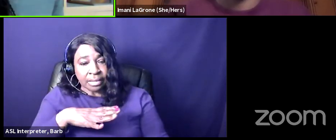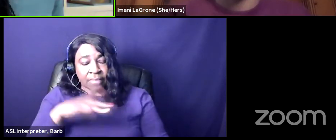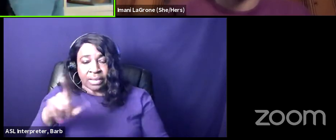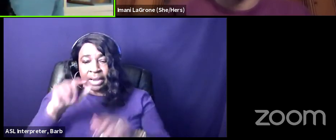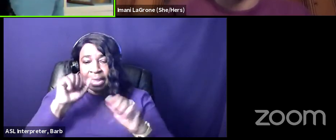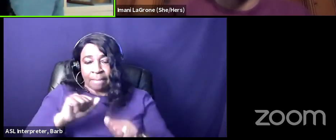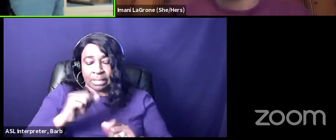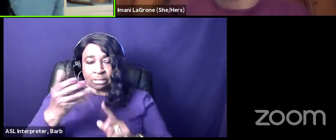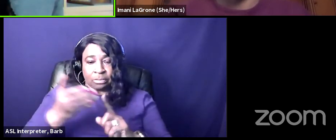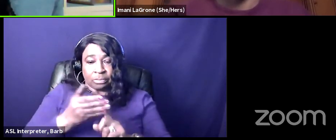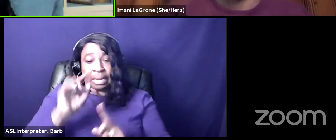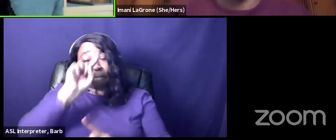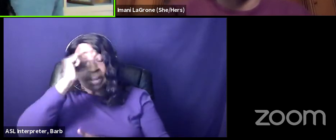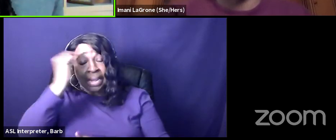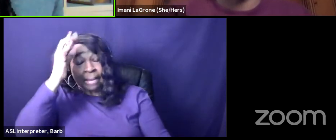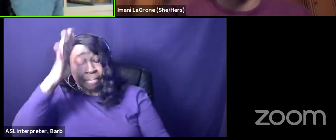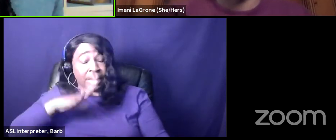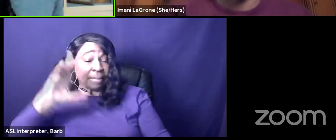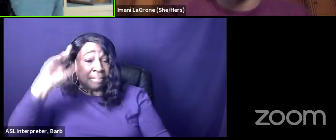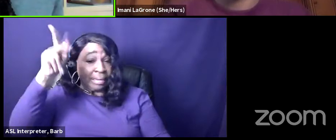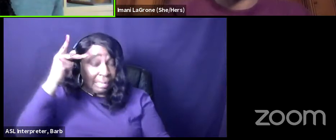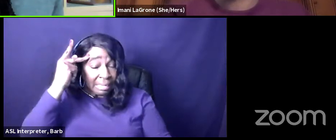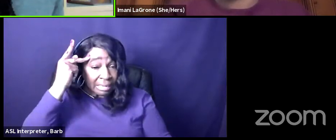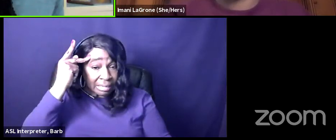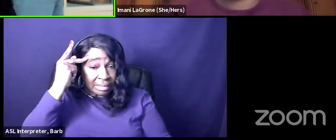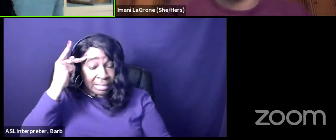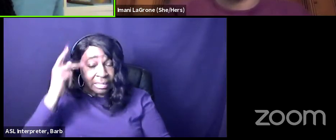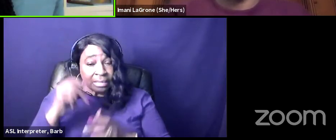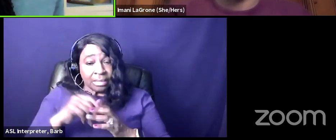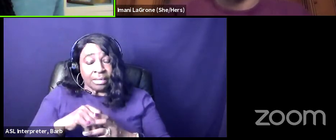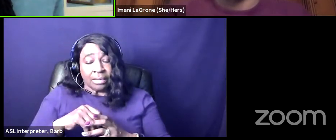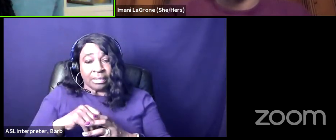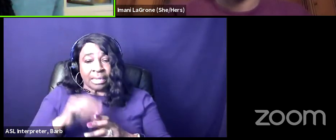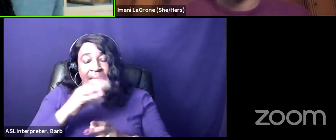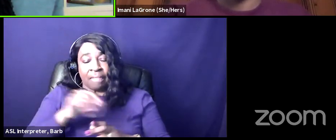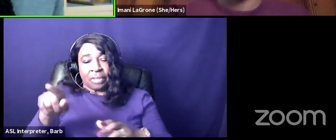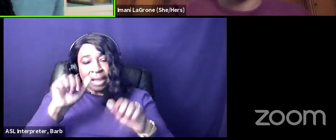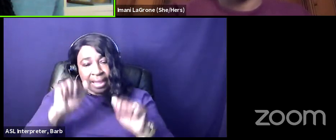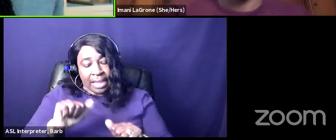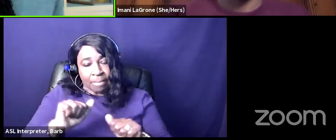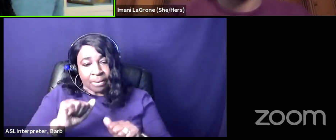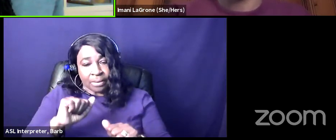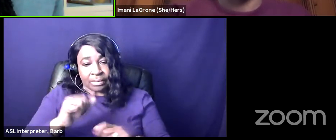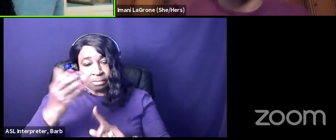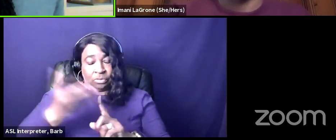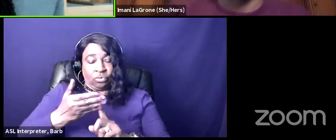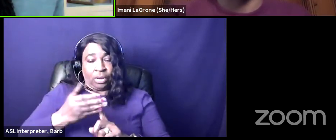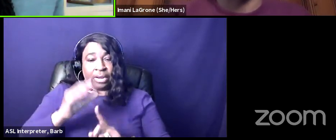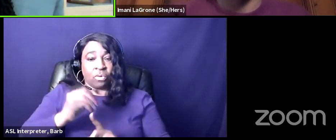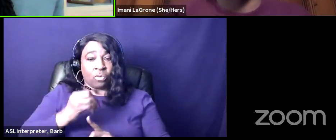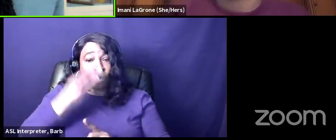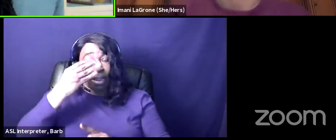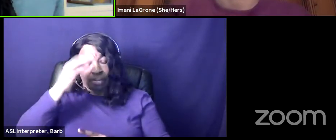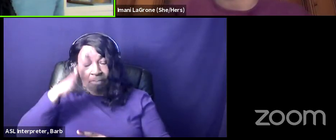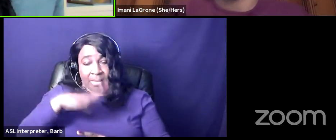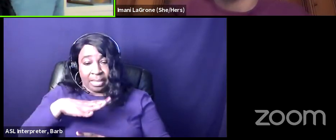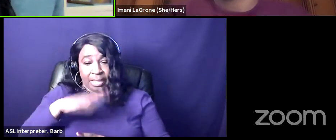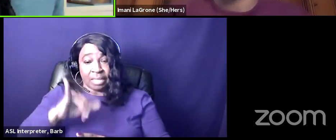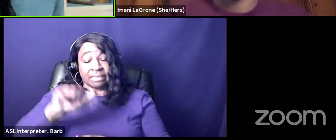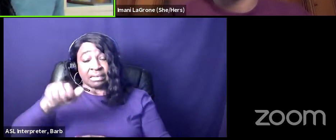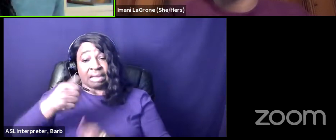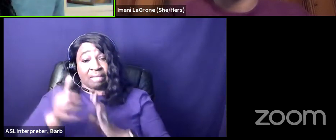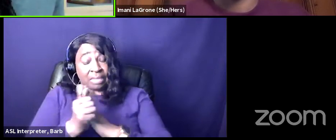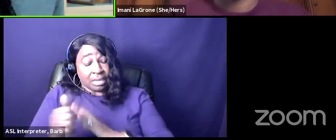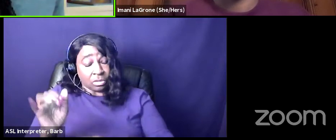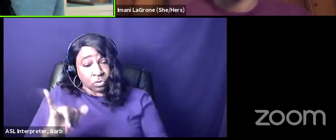persuade black men politically which is one set and they're able to persuade white men which is another set um